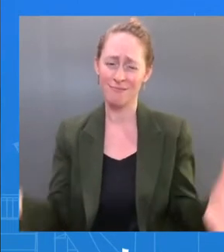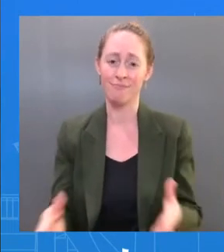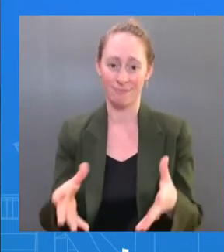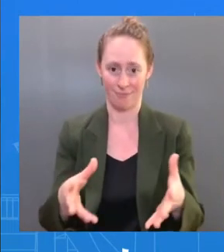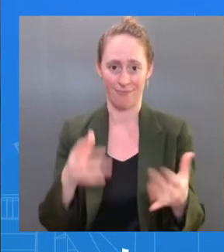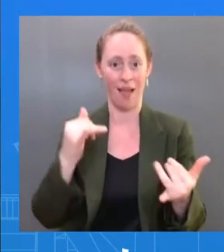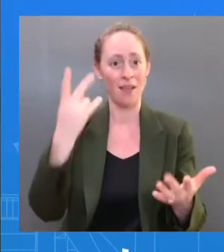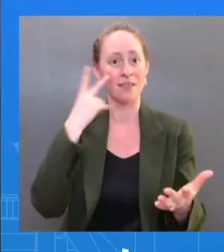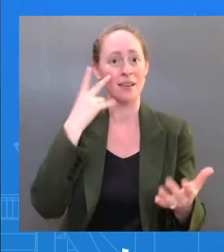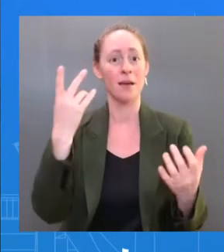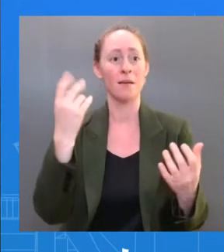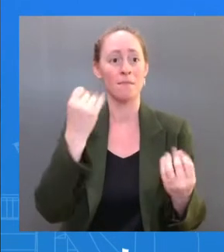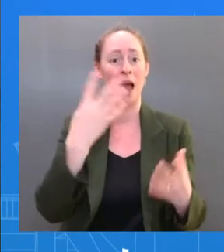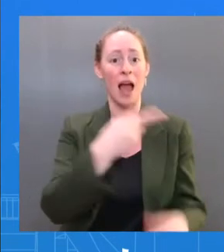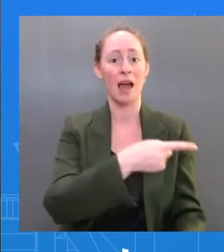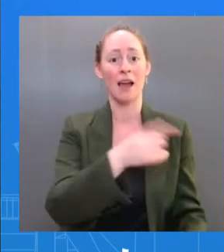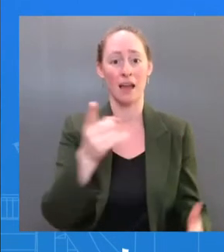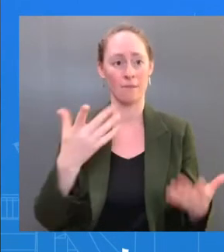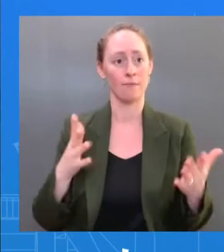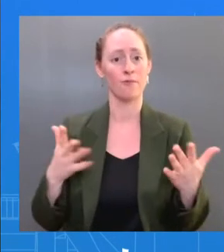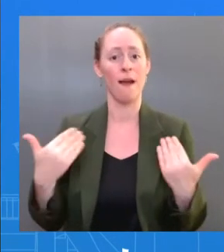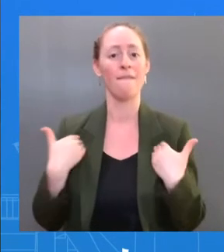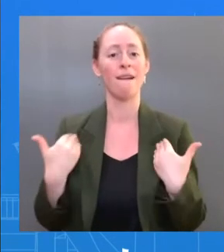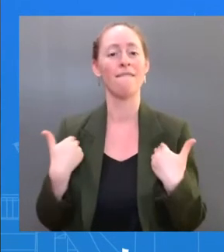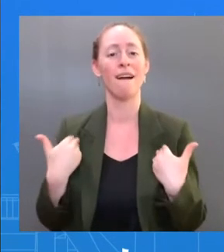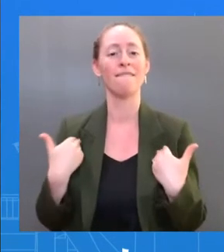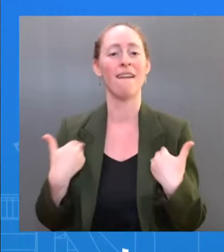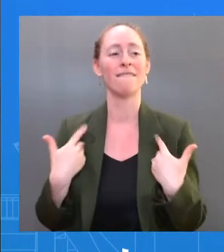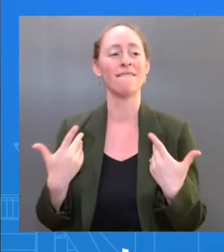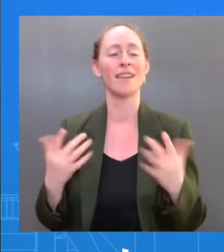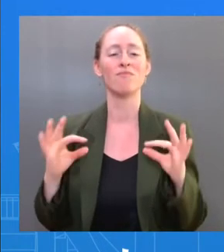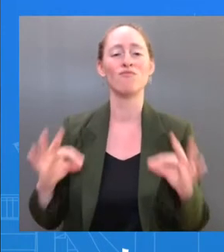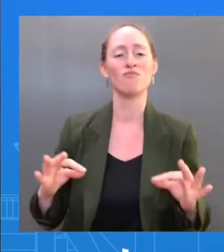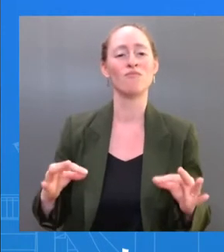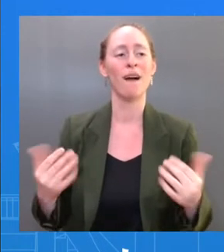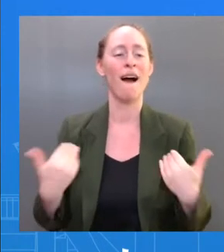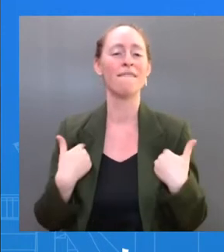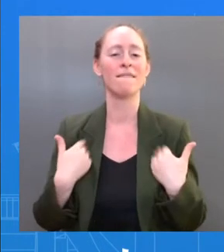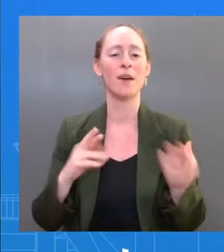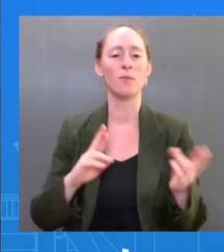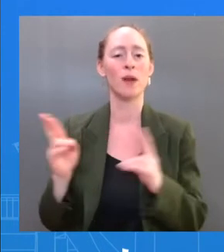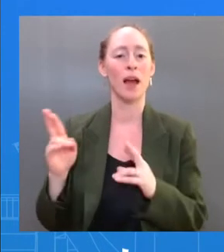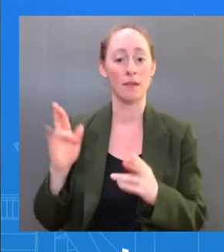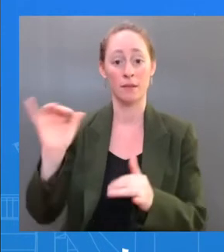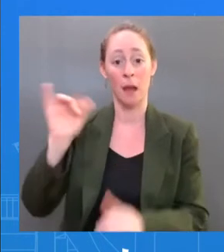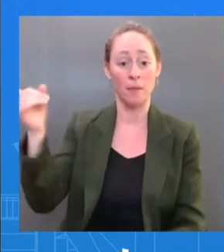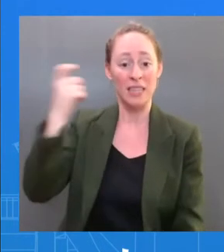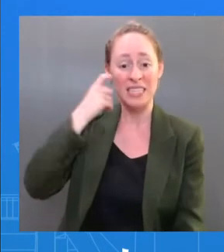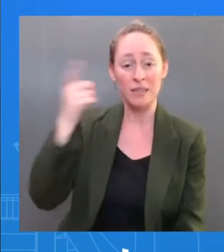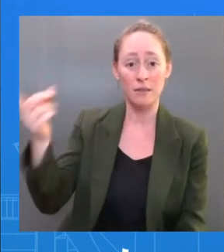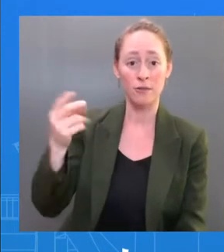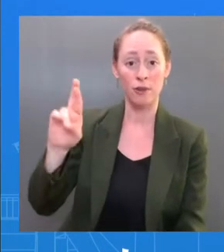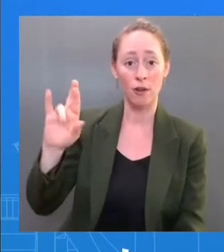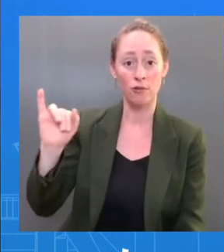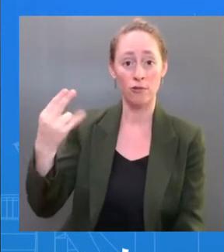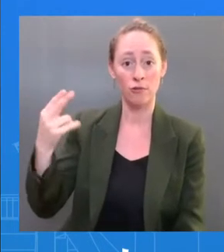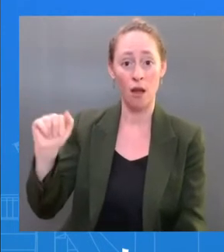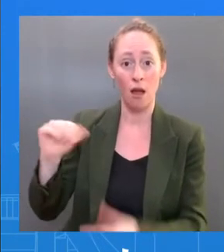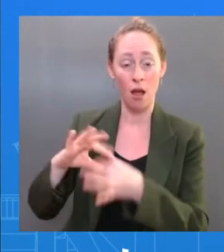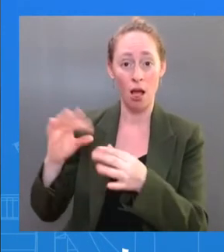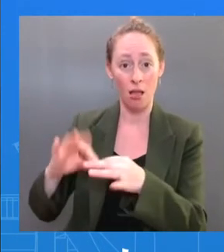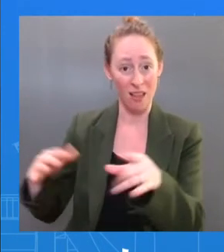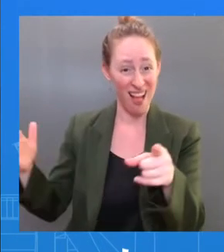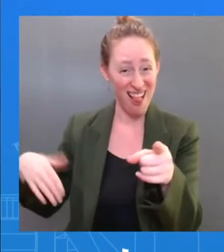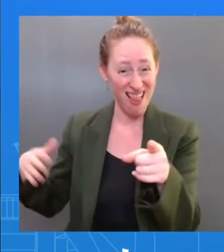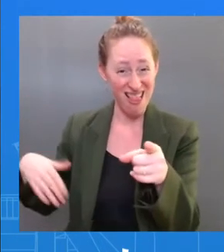life, vaccines are available. And as Dr. Jha said, if you have not gotten vaccinated, please do. If you have not — if you're — if you have not